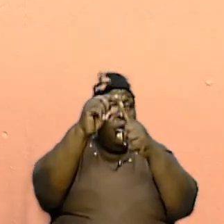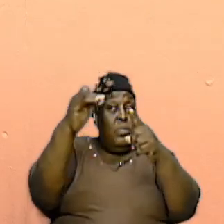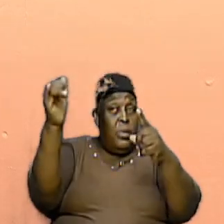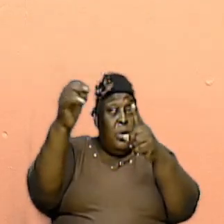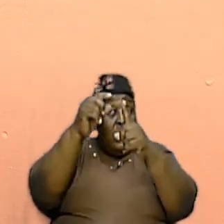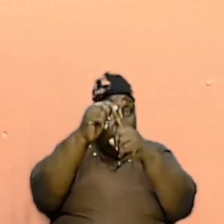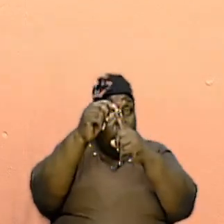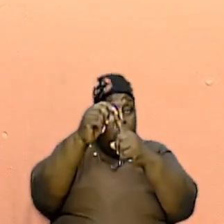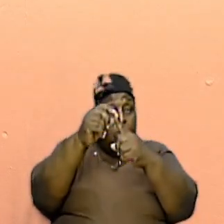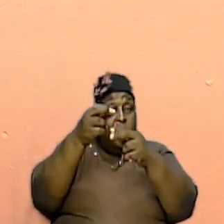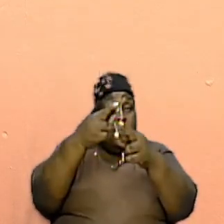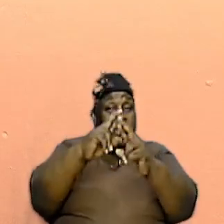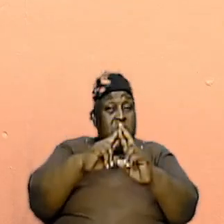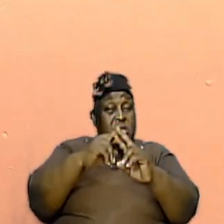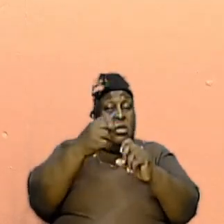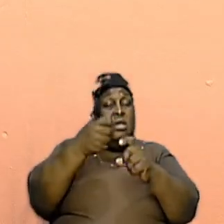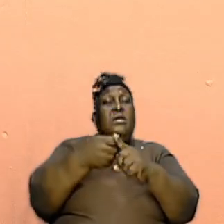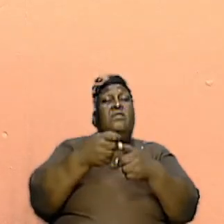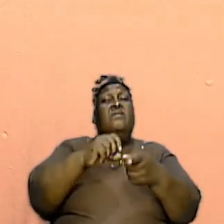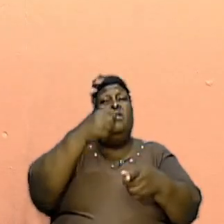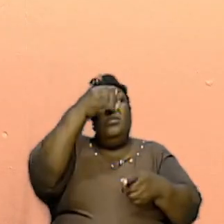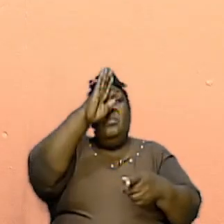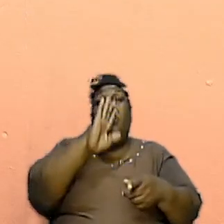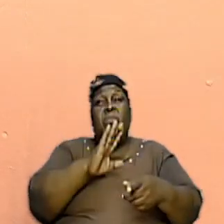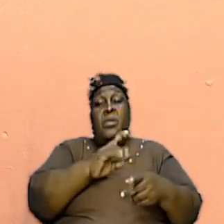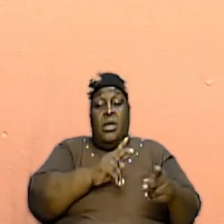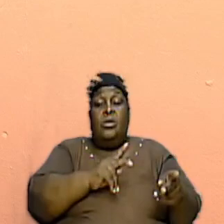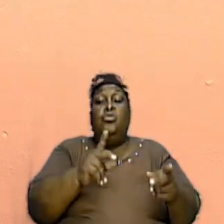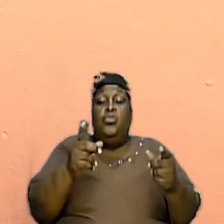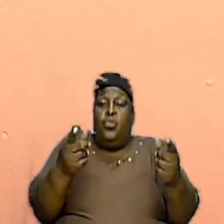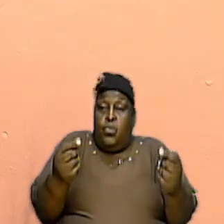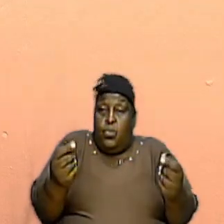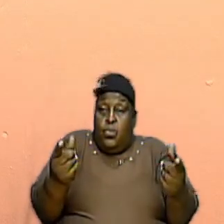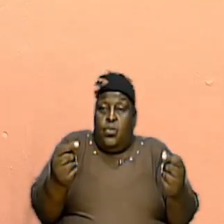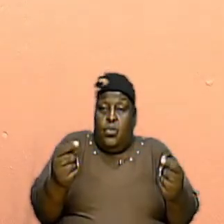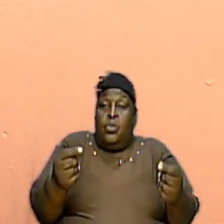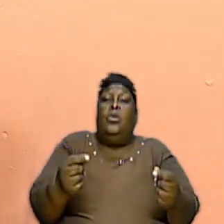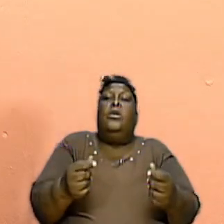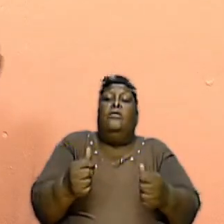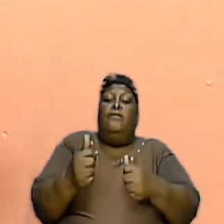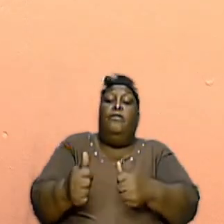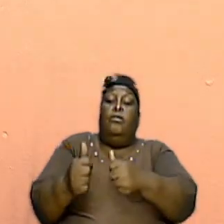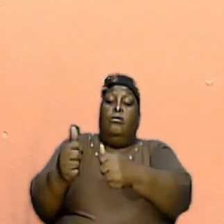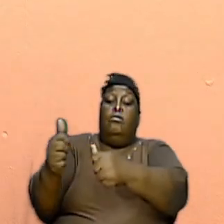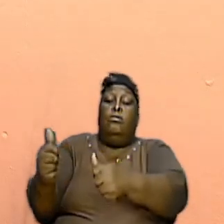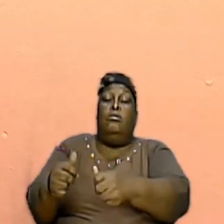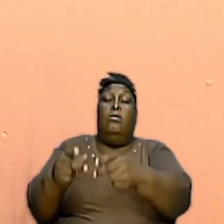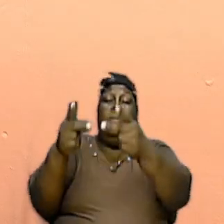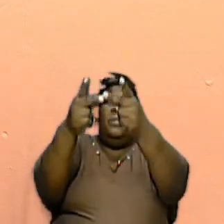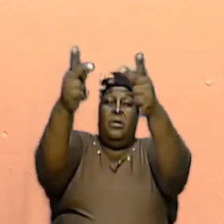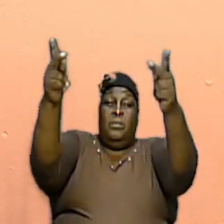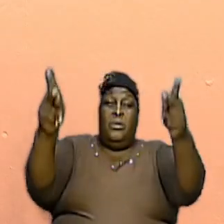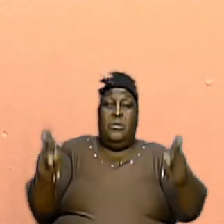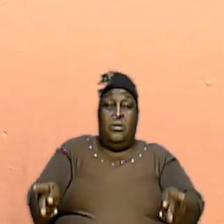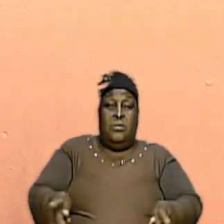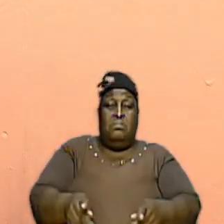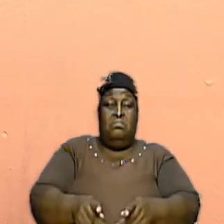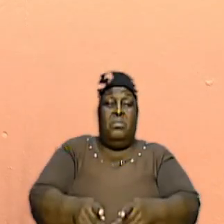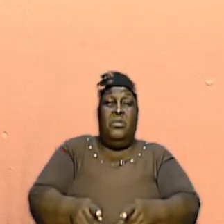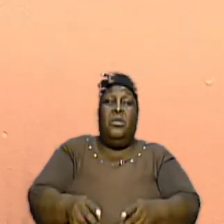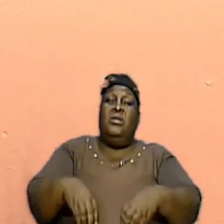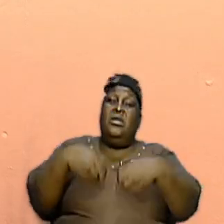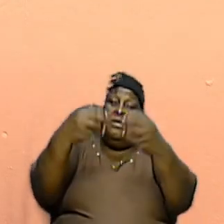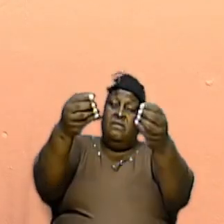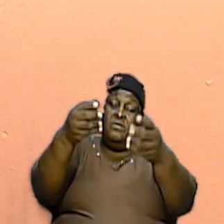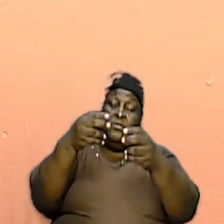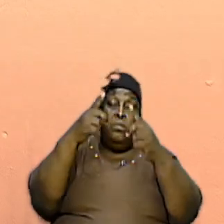he went and he implemented, he put it in place, he followed the pattern that was given to him. We